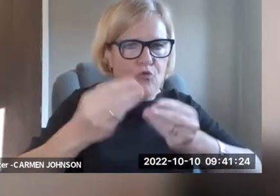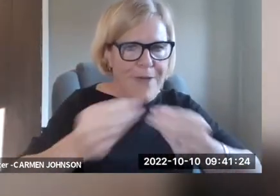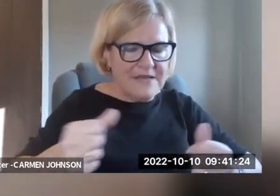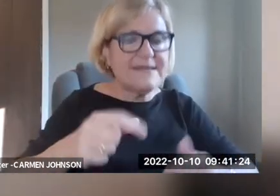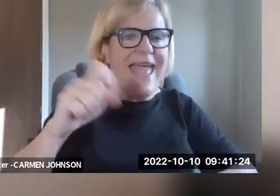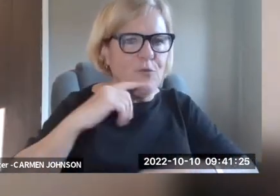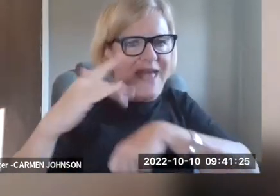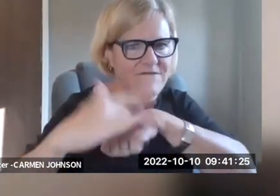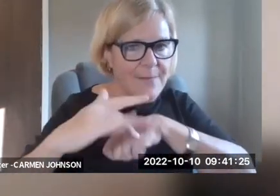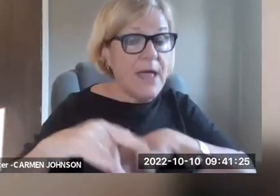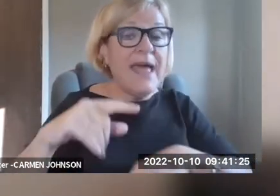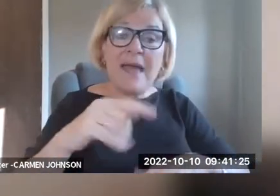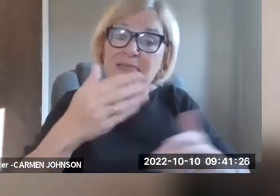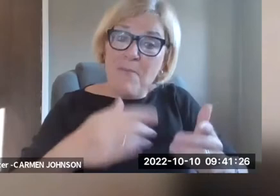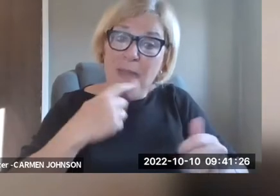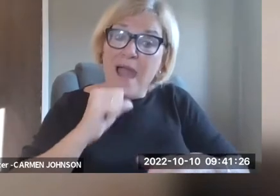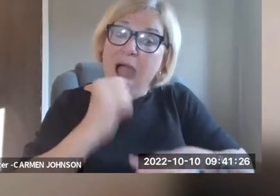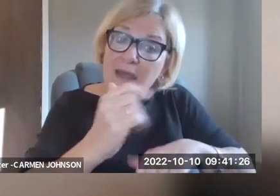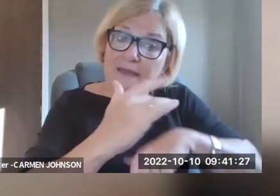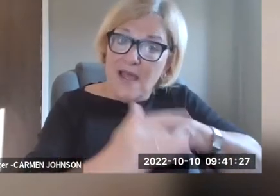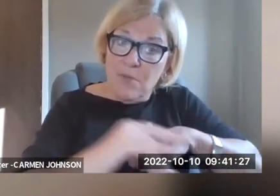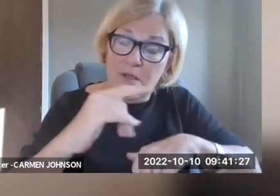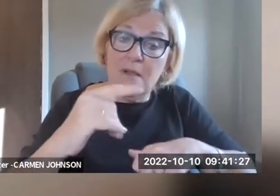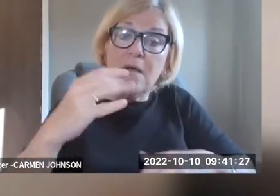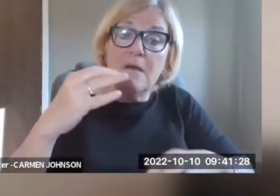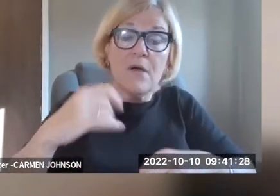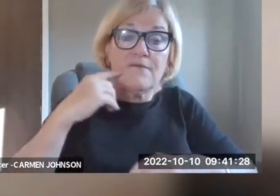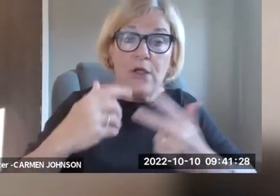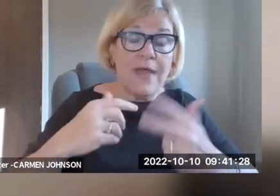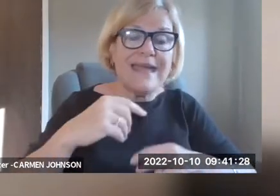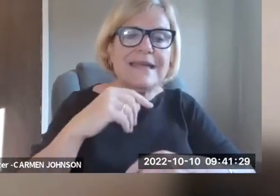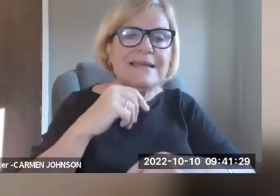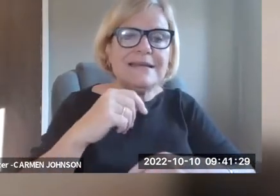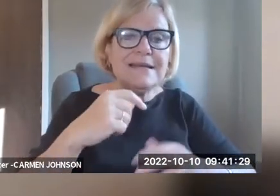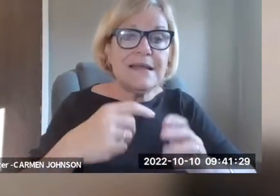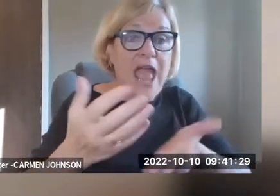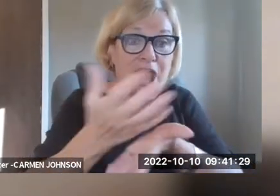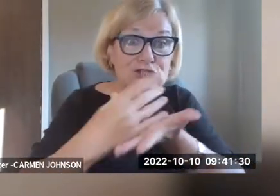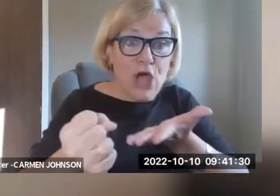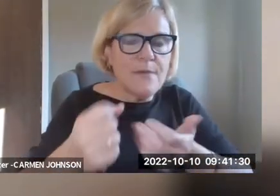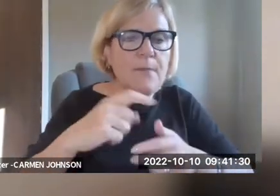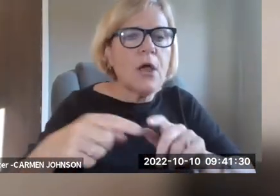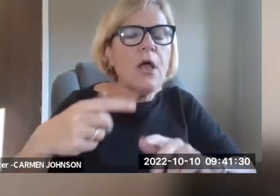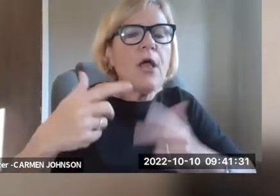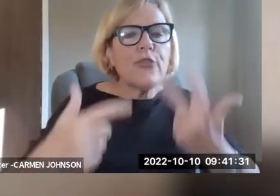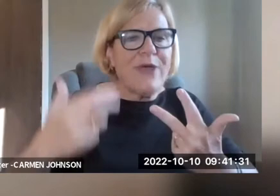when it says that prisoners have to exhaust available remedies, that it means that they have to be available. Remedies can be unavailable for